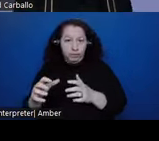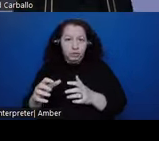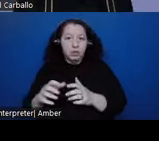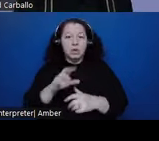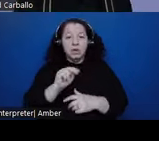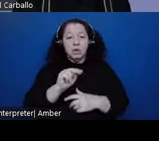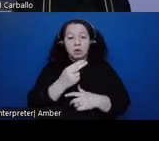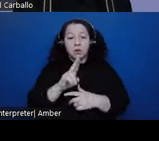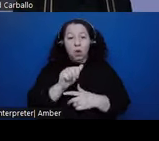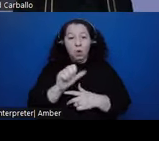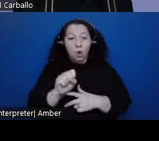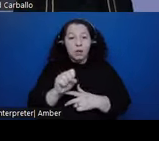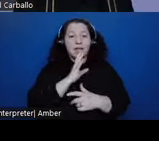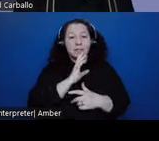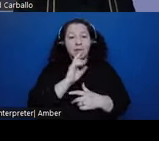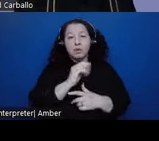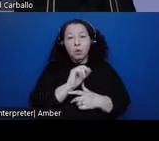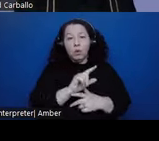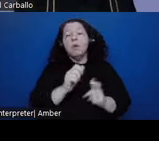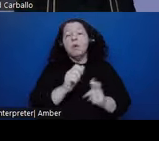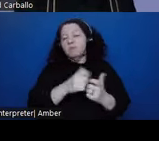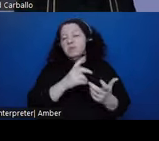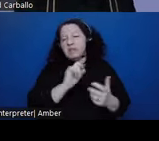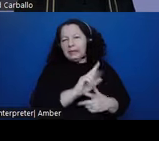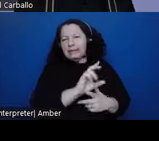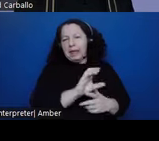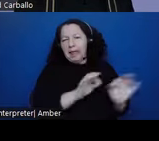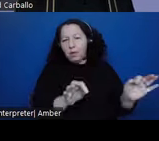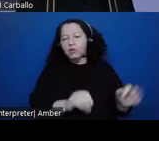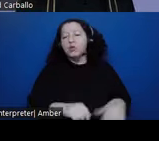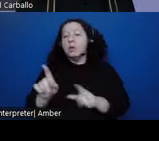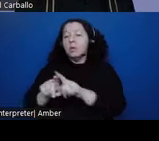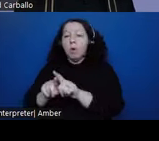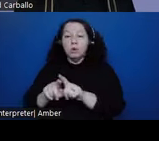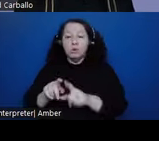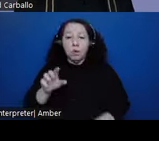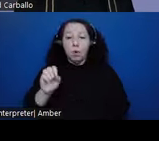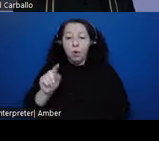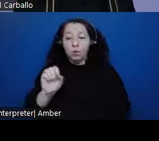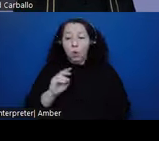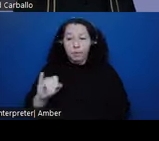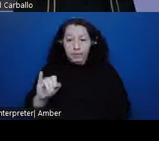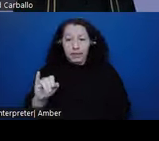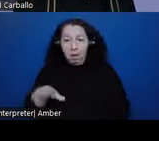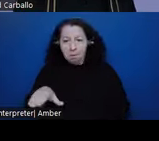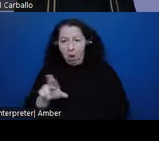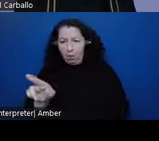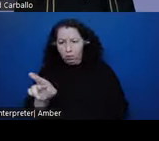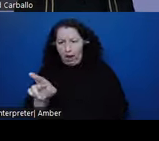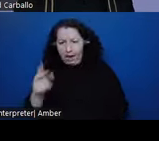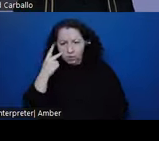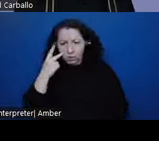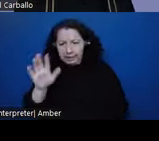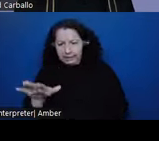are people who speak Nahuatl with the Aztec language. And there were also Otomi, you can see on the bottom right, that the